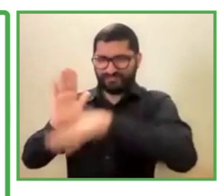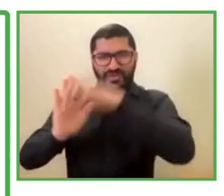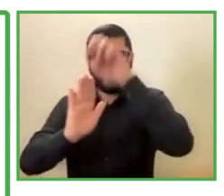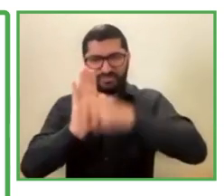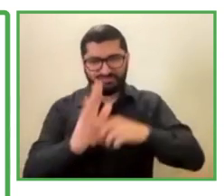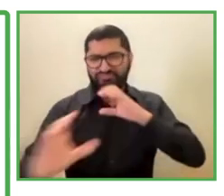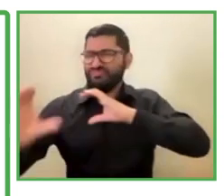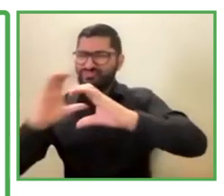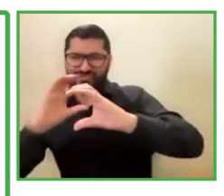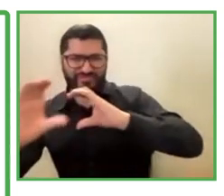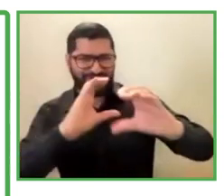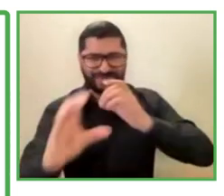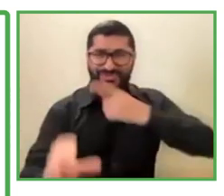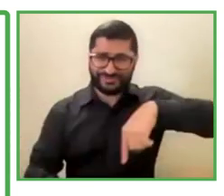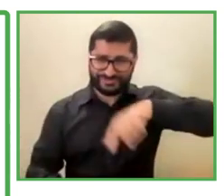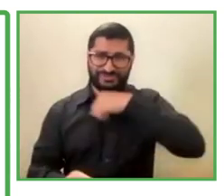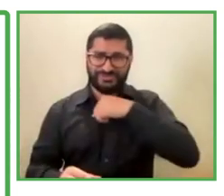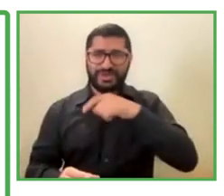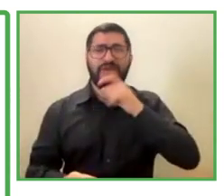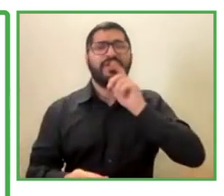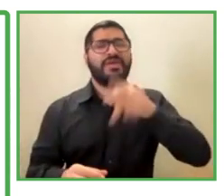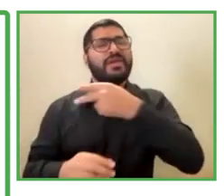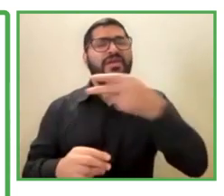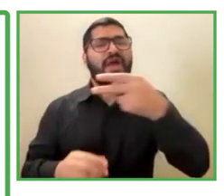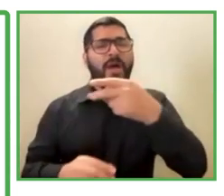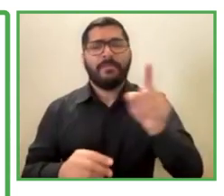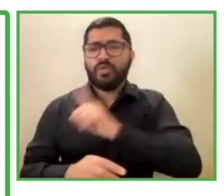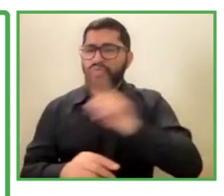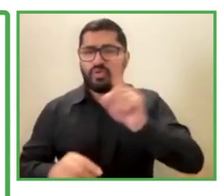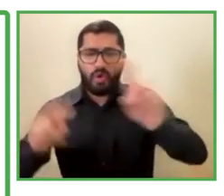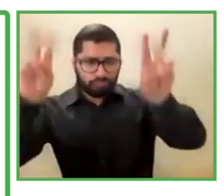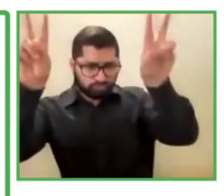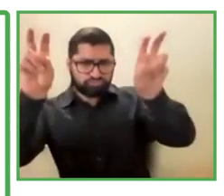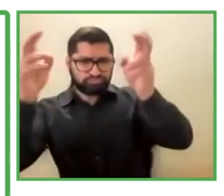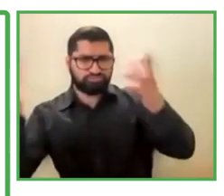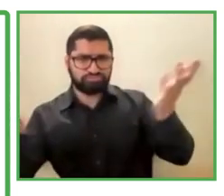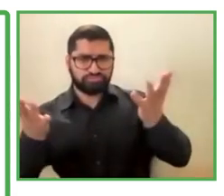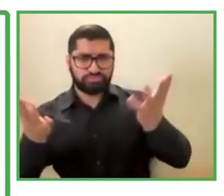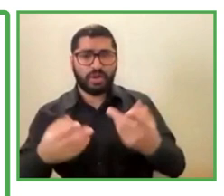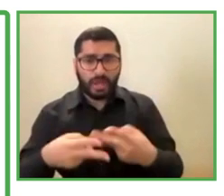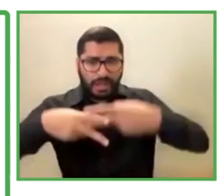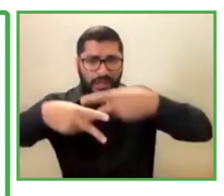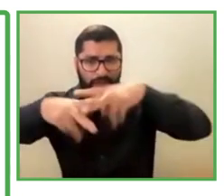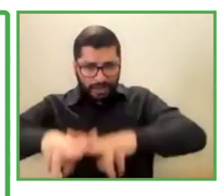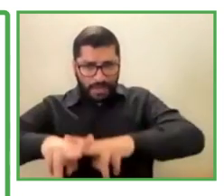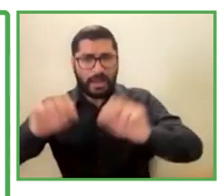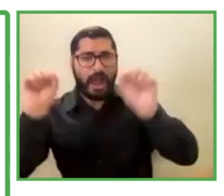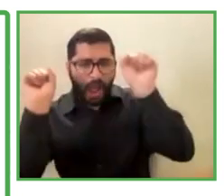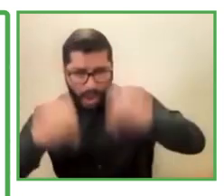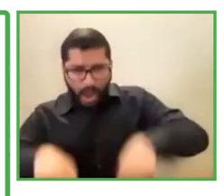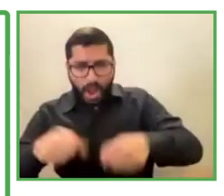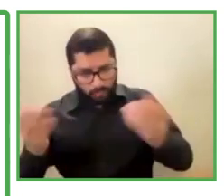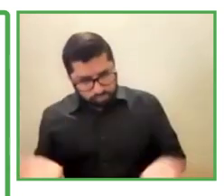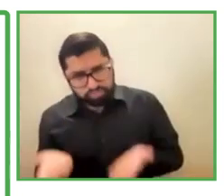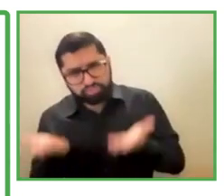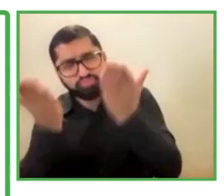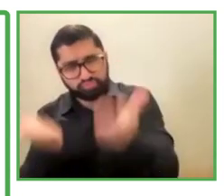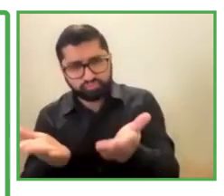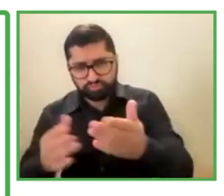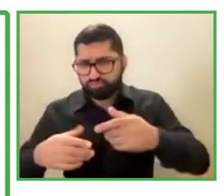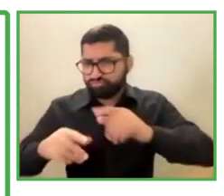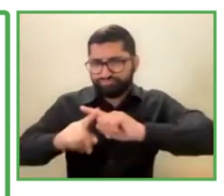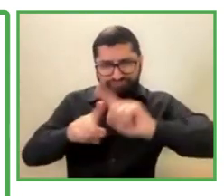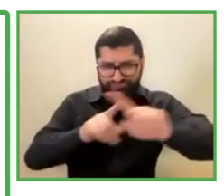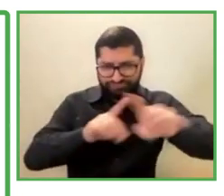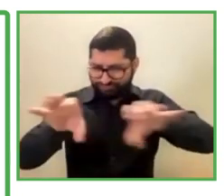program, that's called Let's Not Make an Issue of This, which lets us talk about